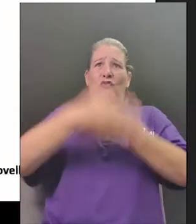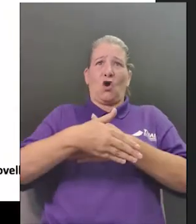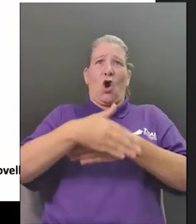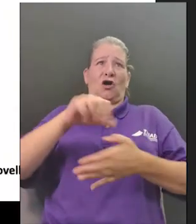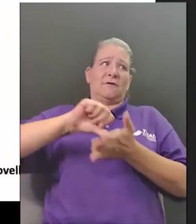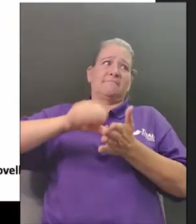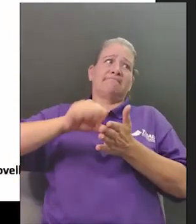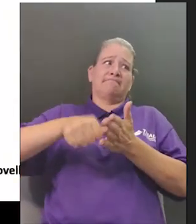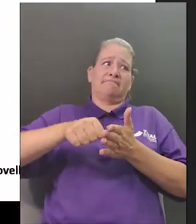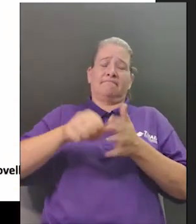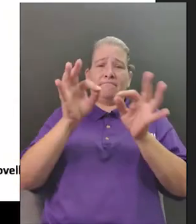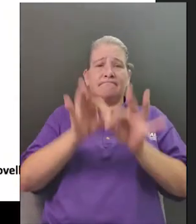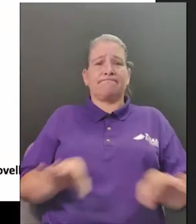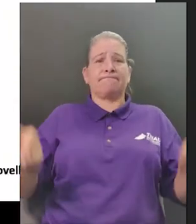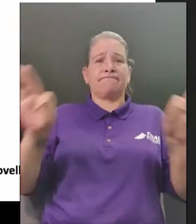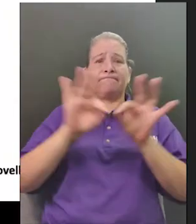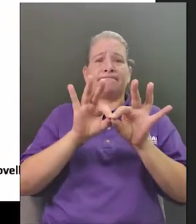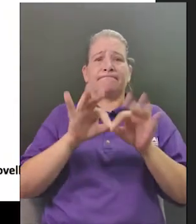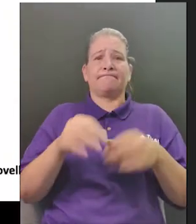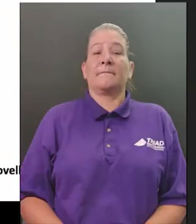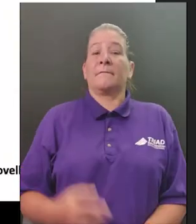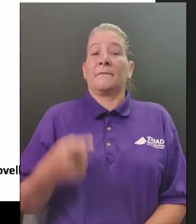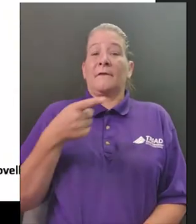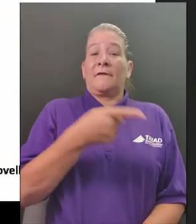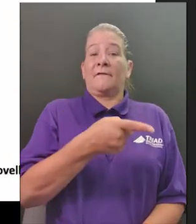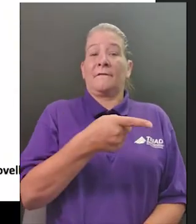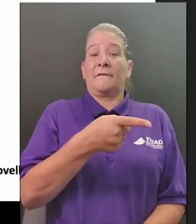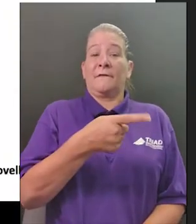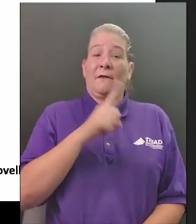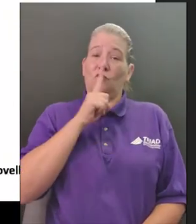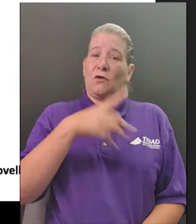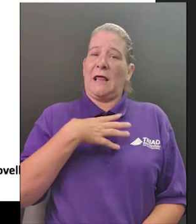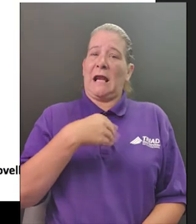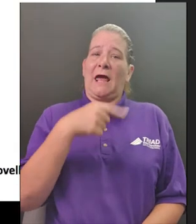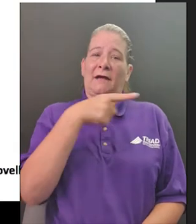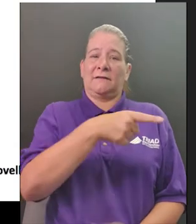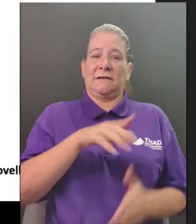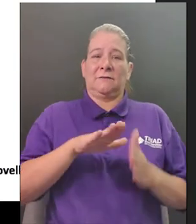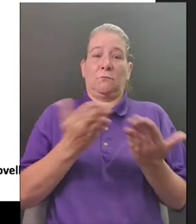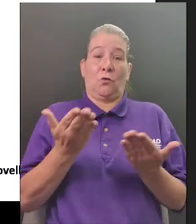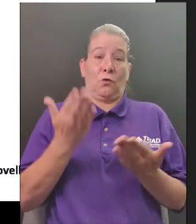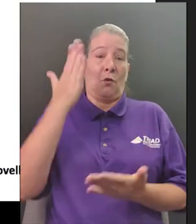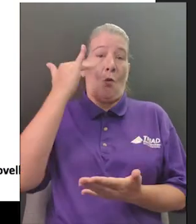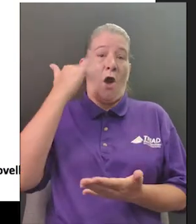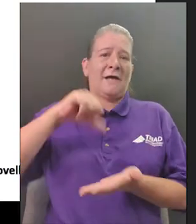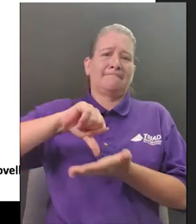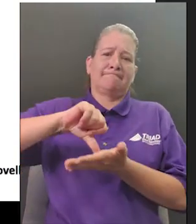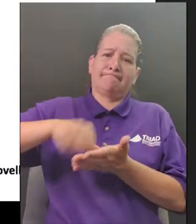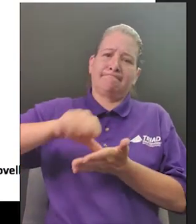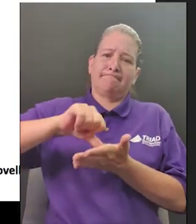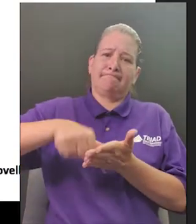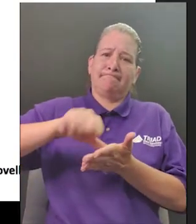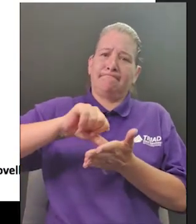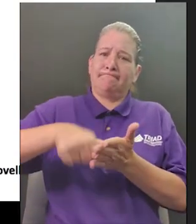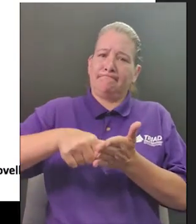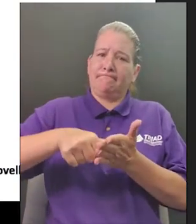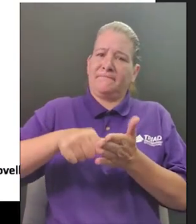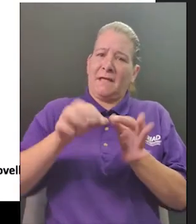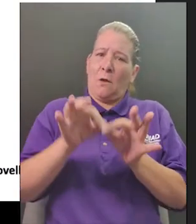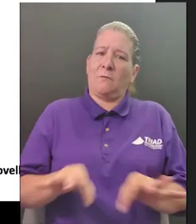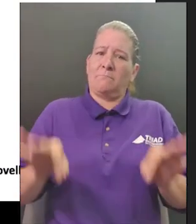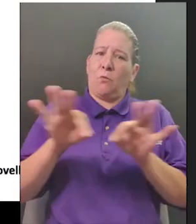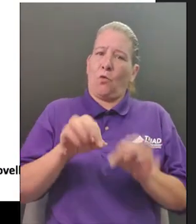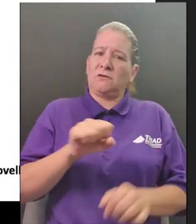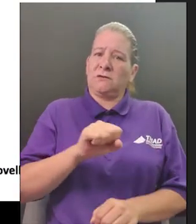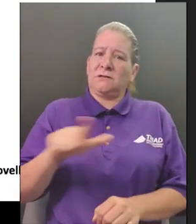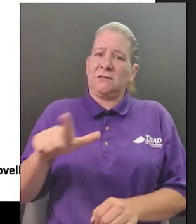and a sculpture to her now i'm going to show you a few other ladies that are important as well